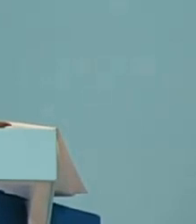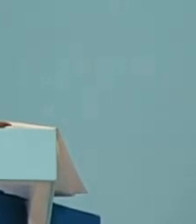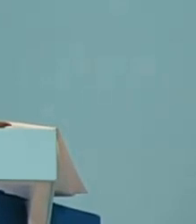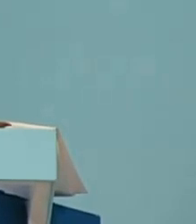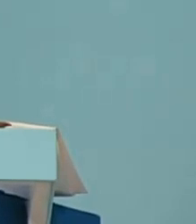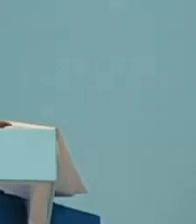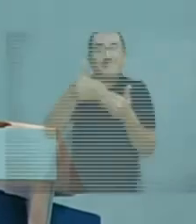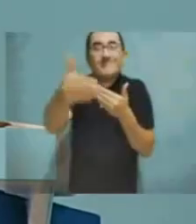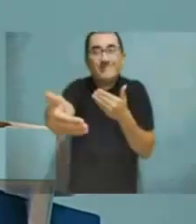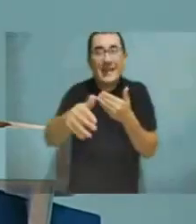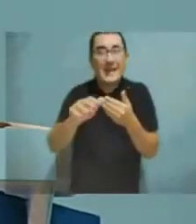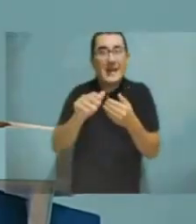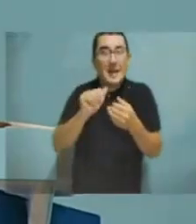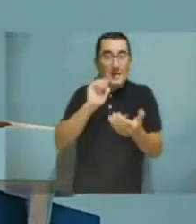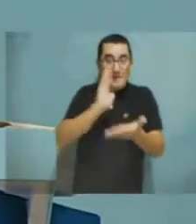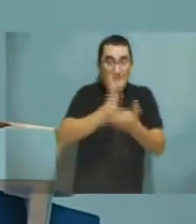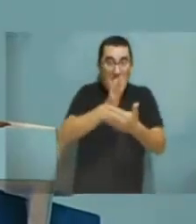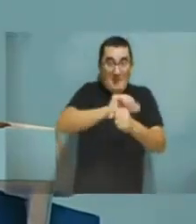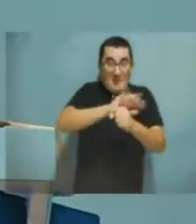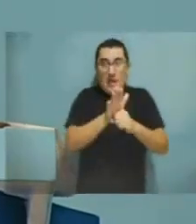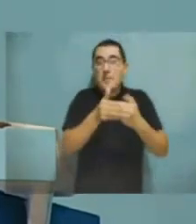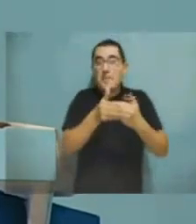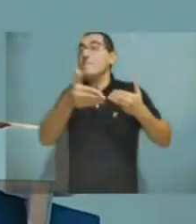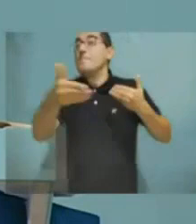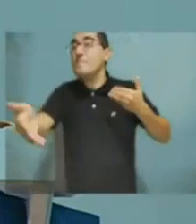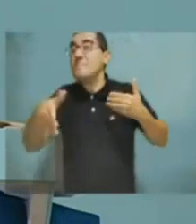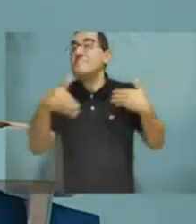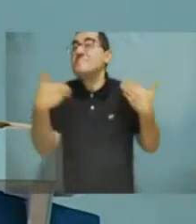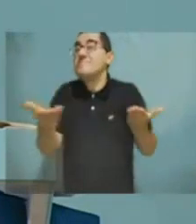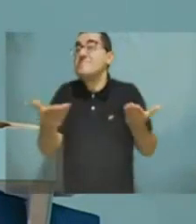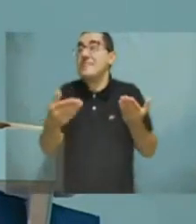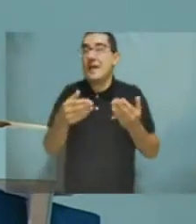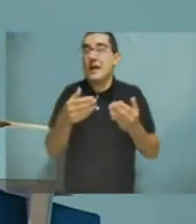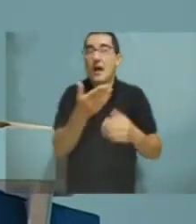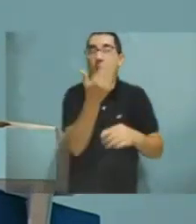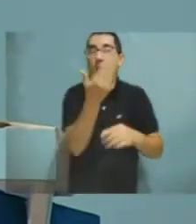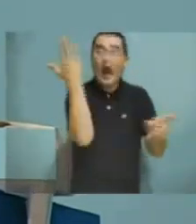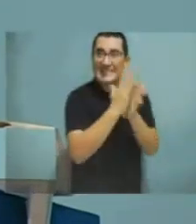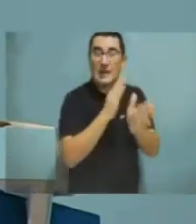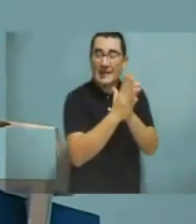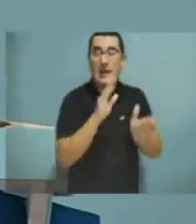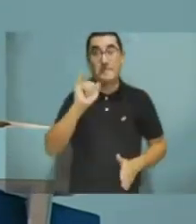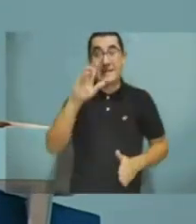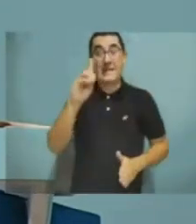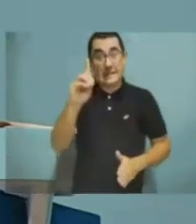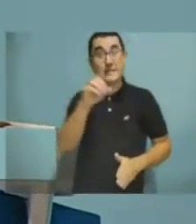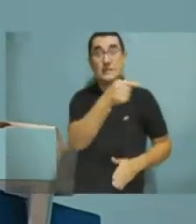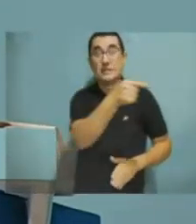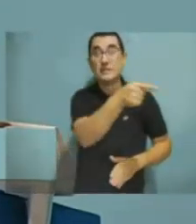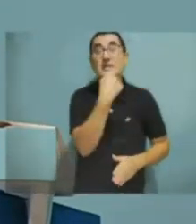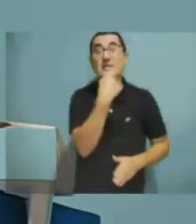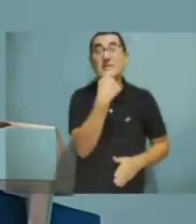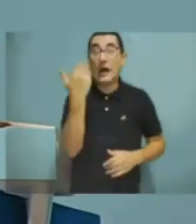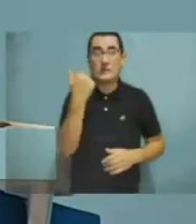coming after the pandemic. Recently, in a report by the IDB, they actually placed